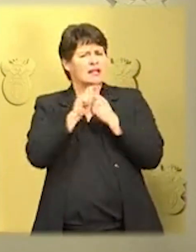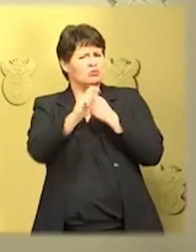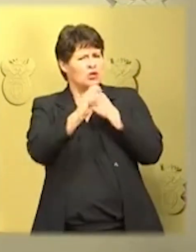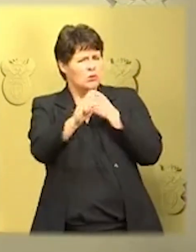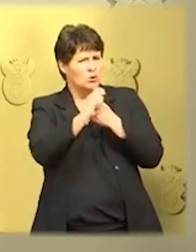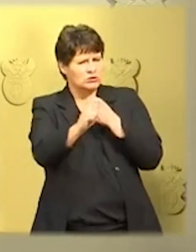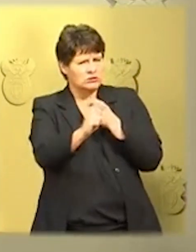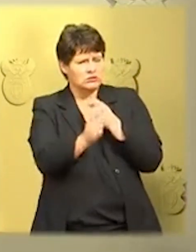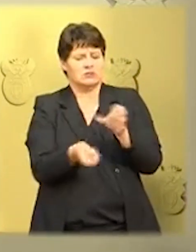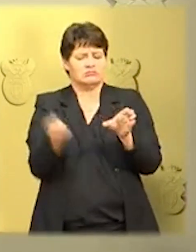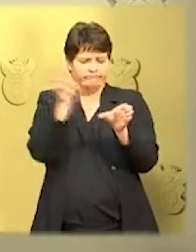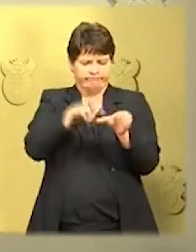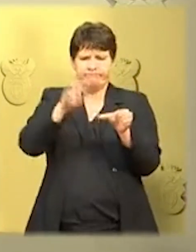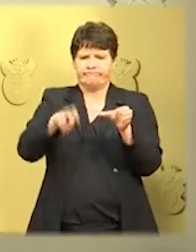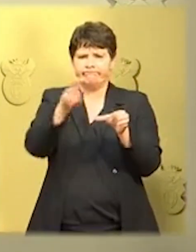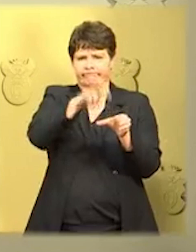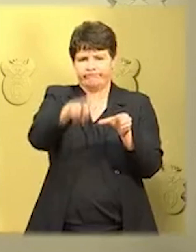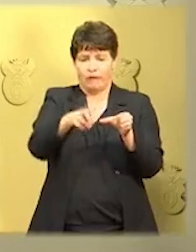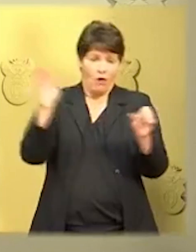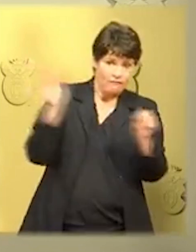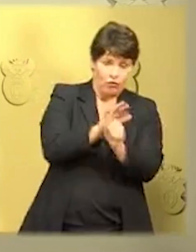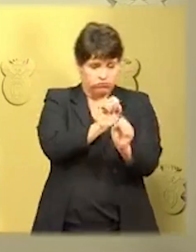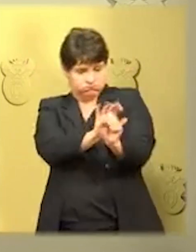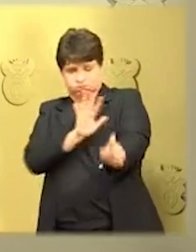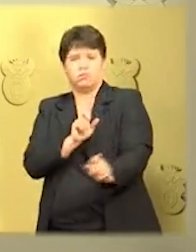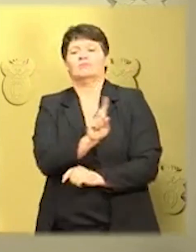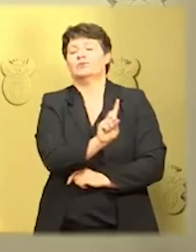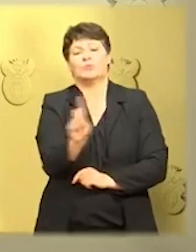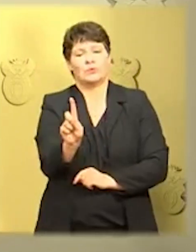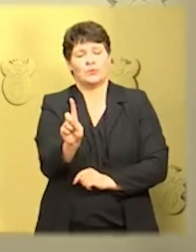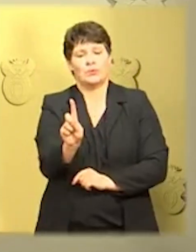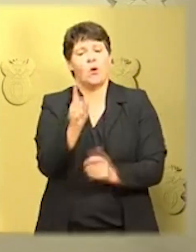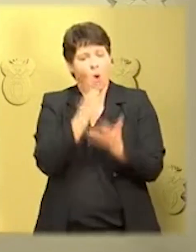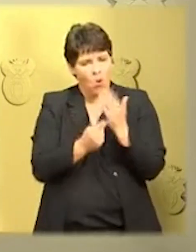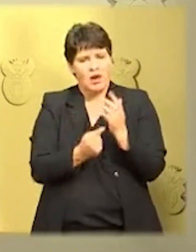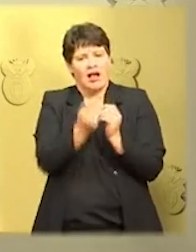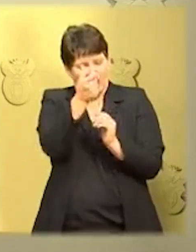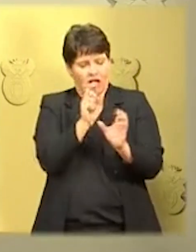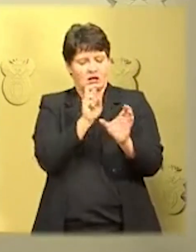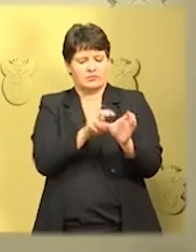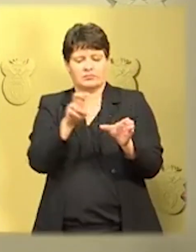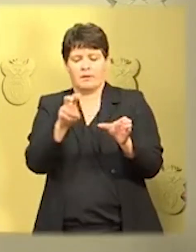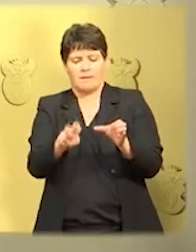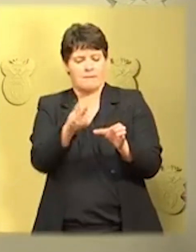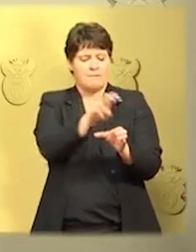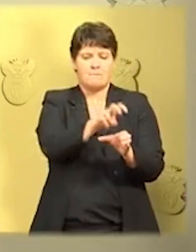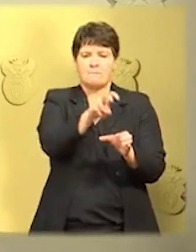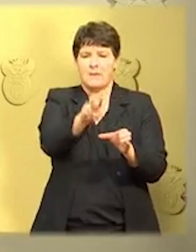of passengers and stringent hygiene requirements including that all passengers